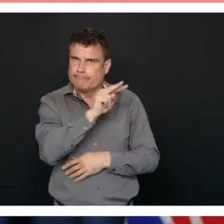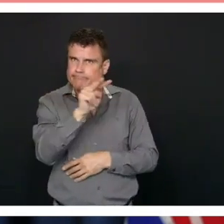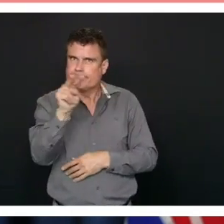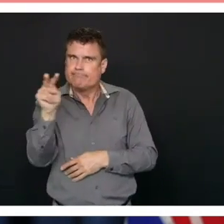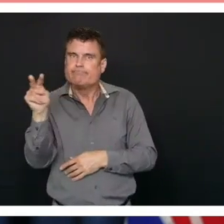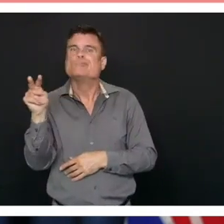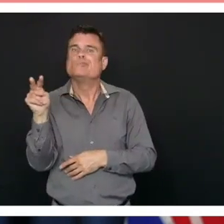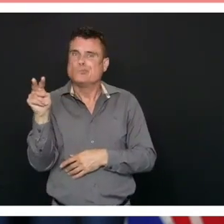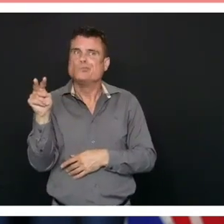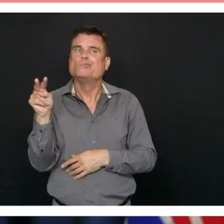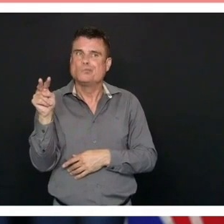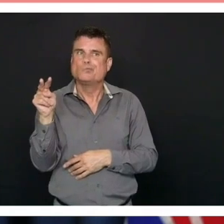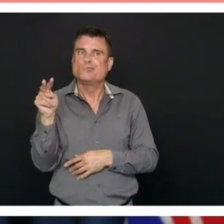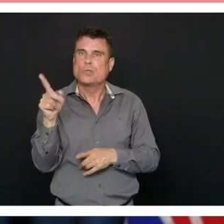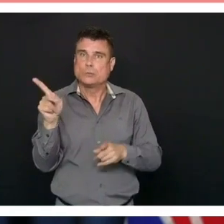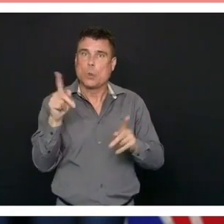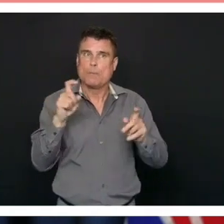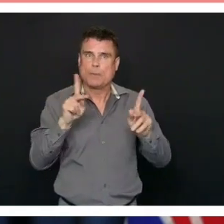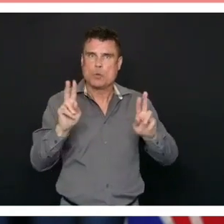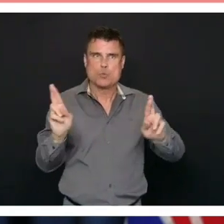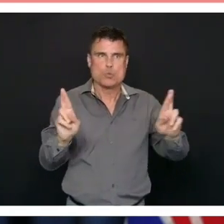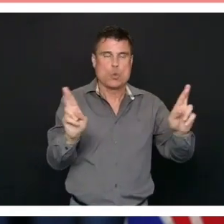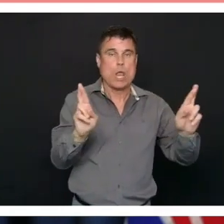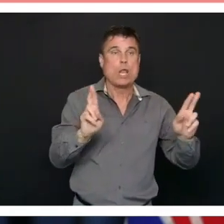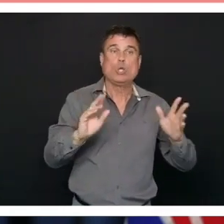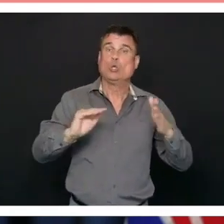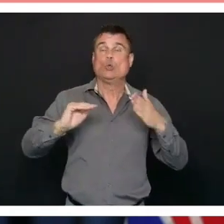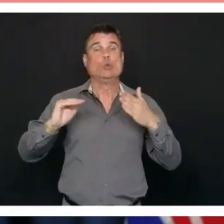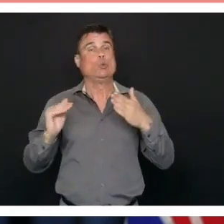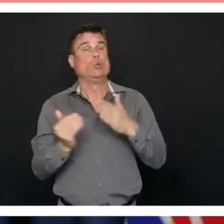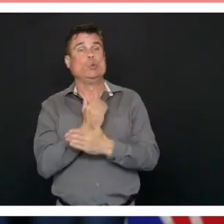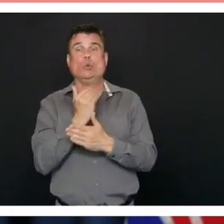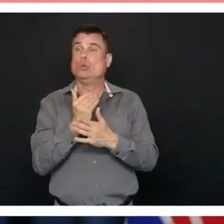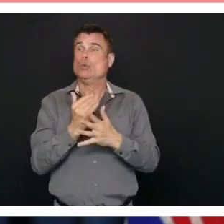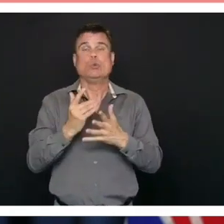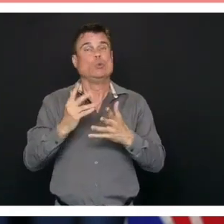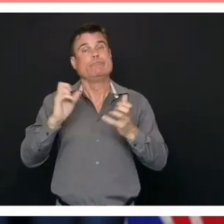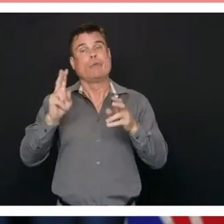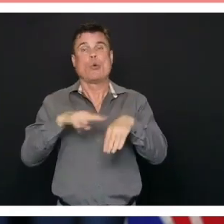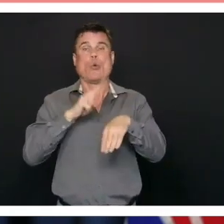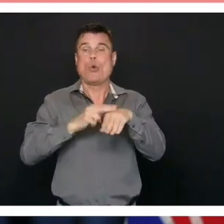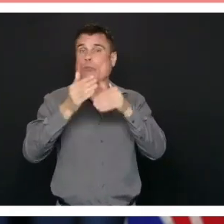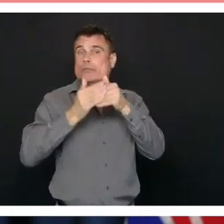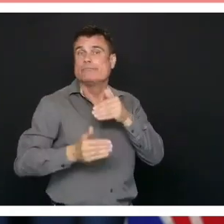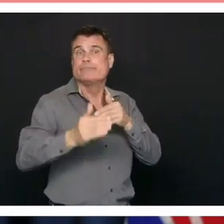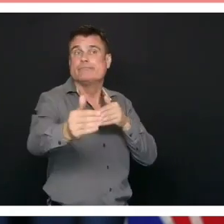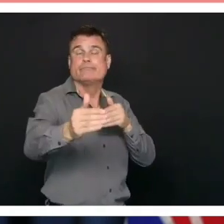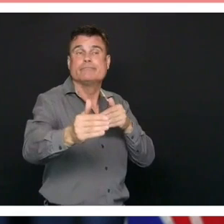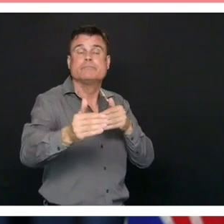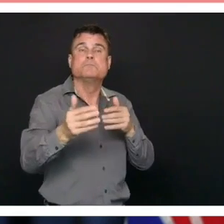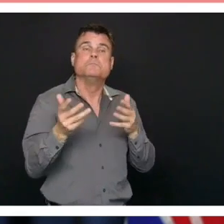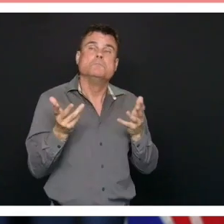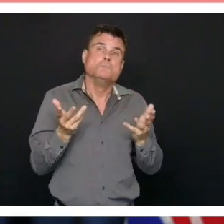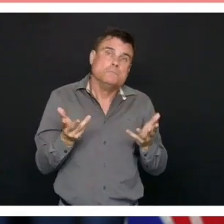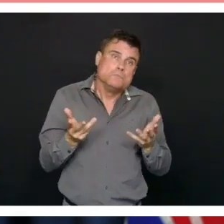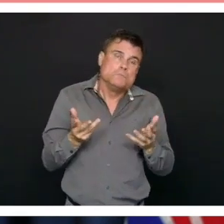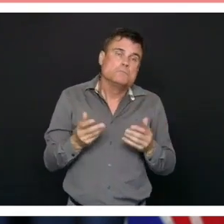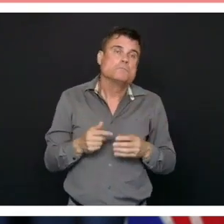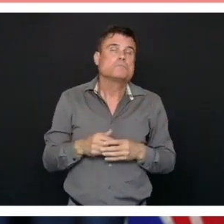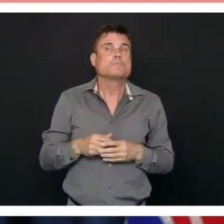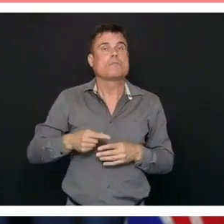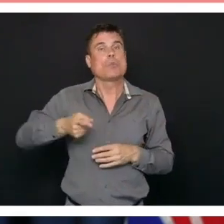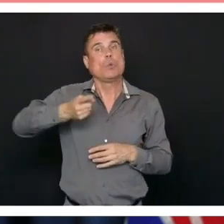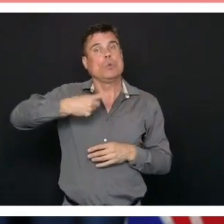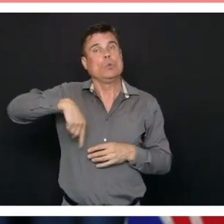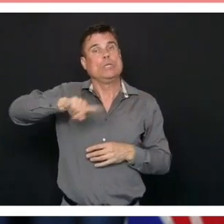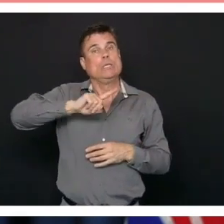new economy, what the world will be like for them going forward. We need to ensure that we have a maximum number of spaces in our